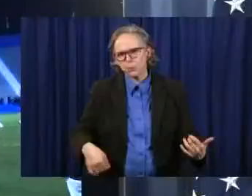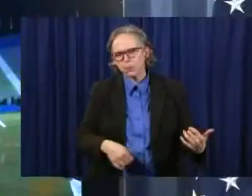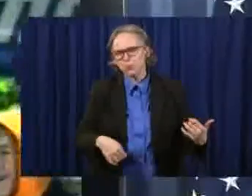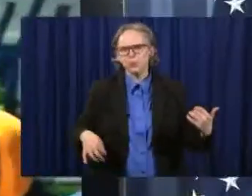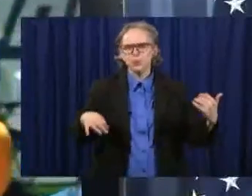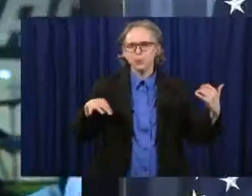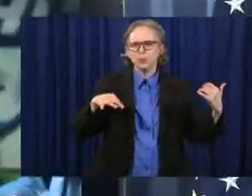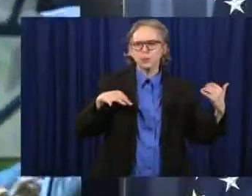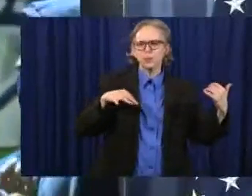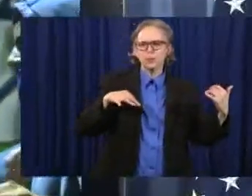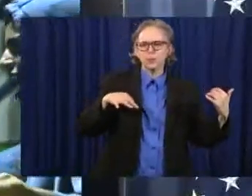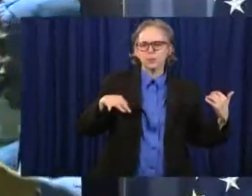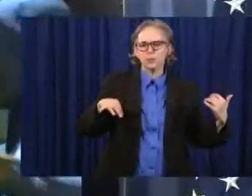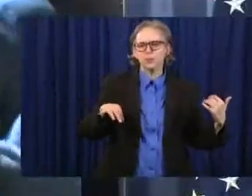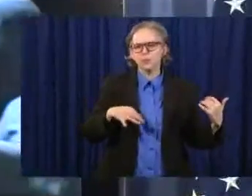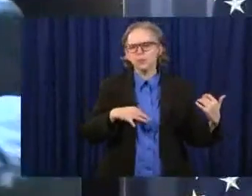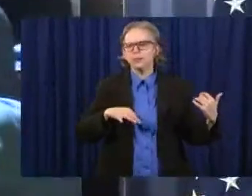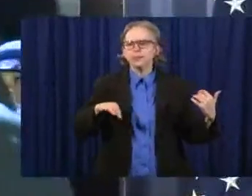Eric?